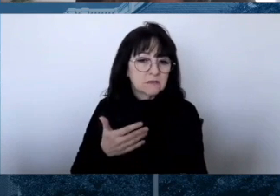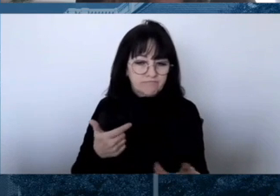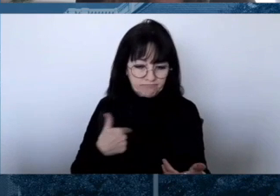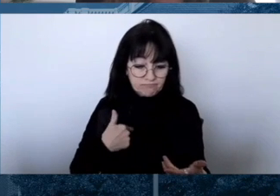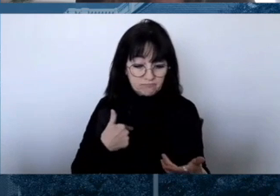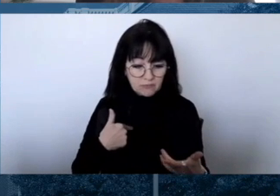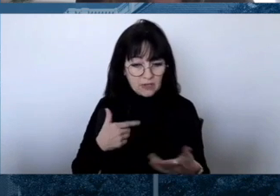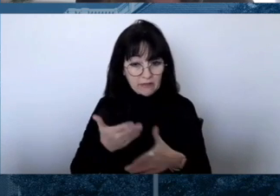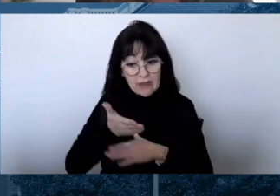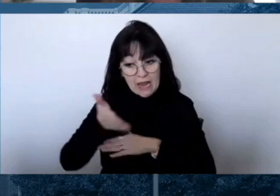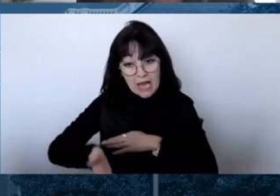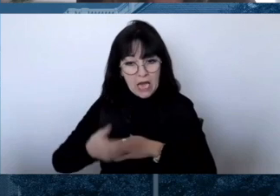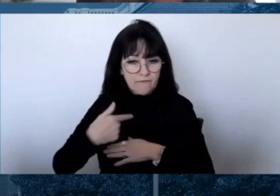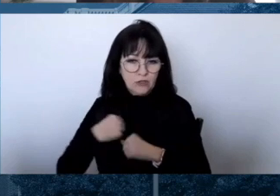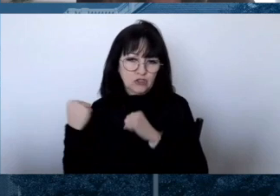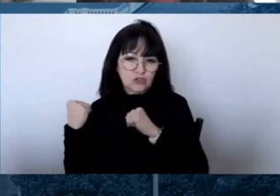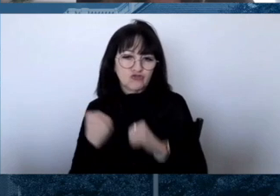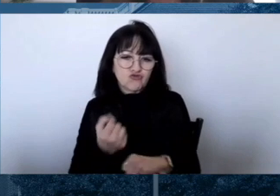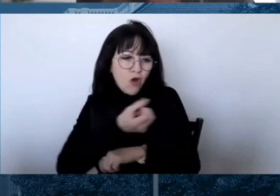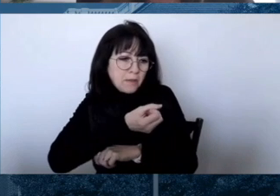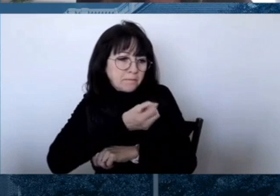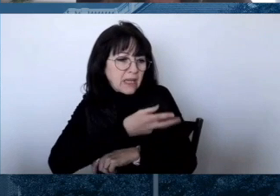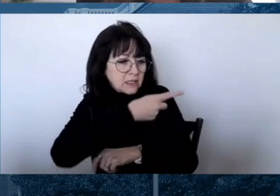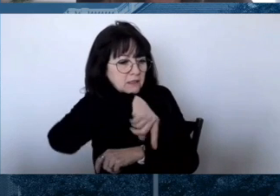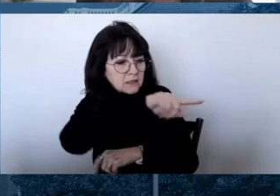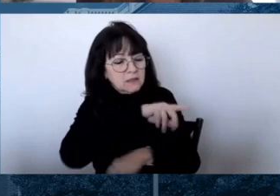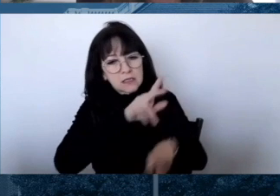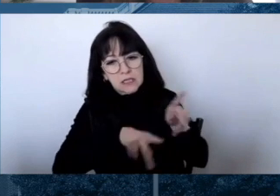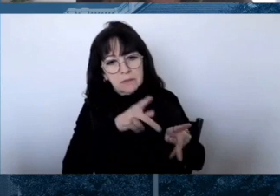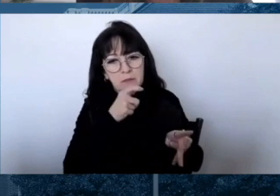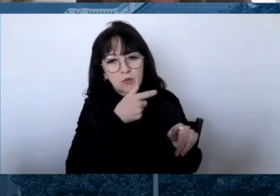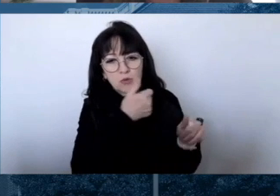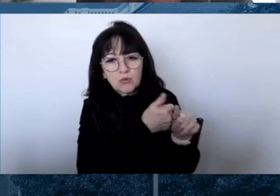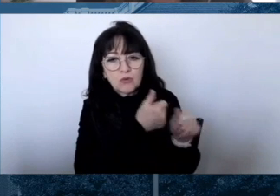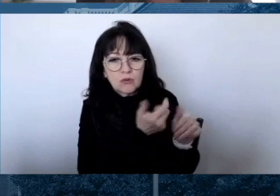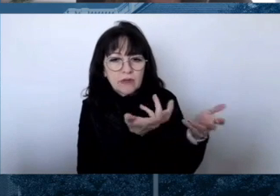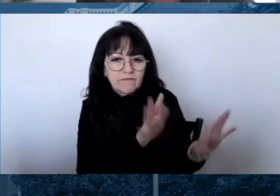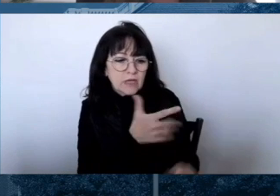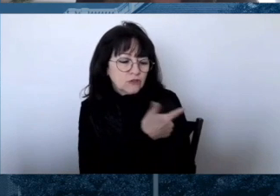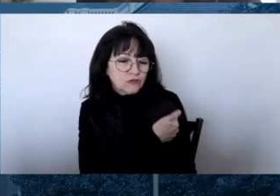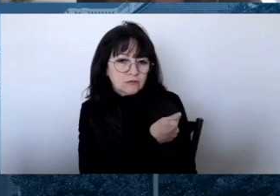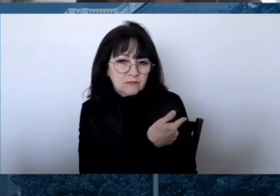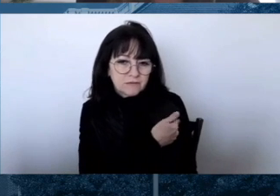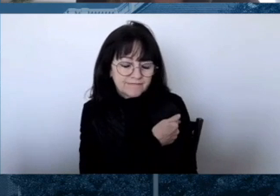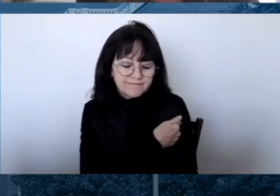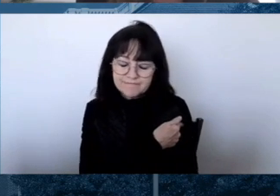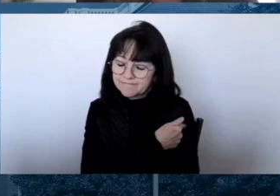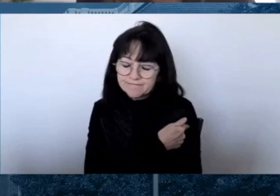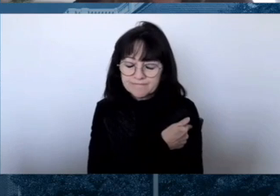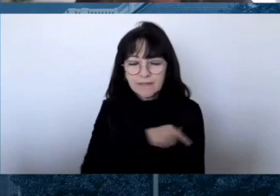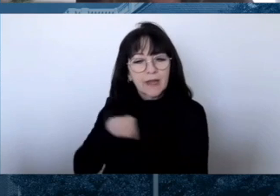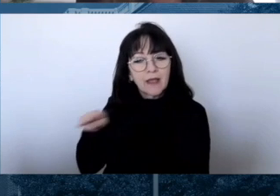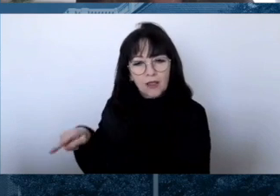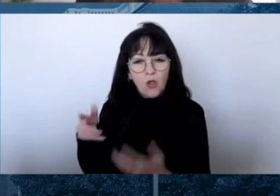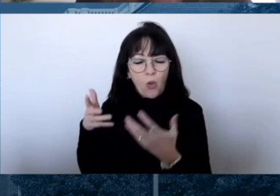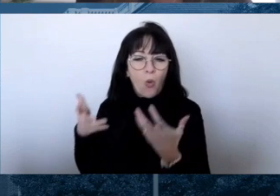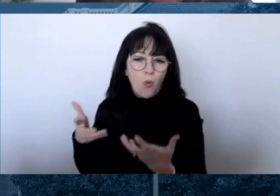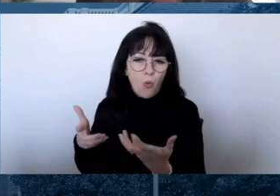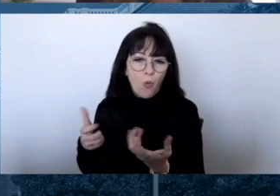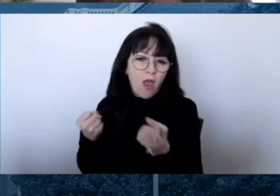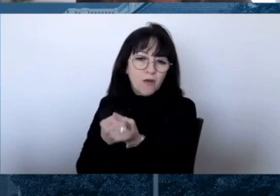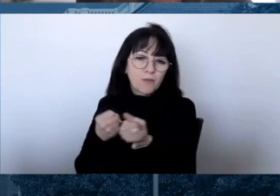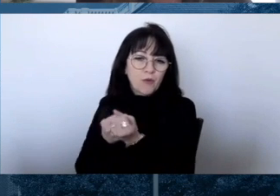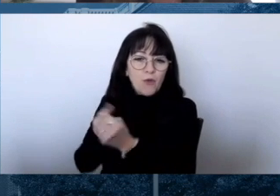And the fallacy is that they've misinterpreted or taken a piece of data to promote their point of view. But the study